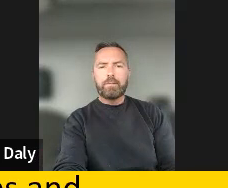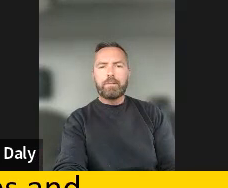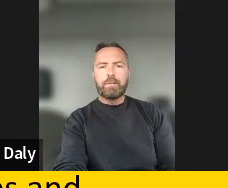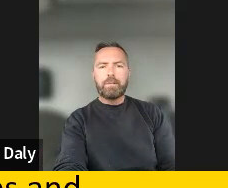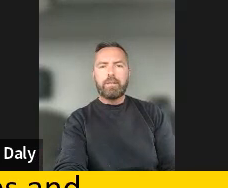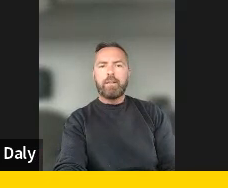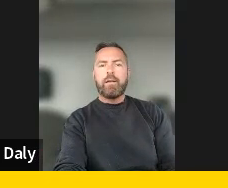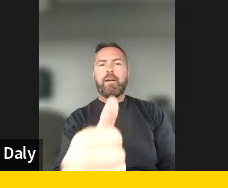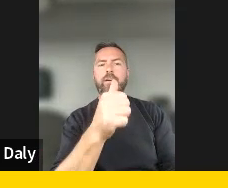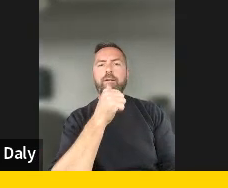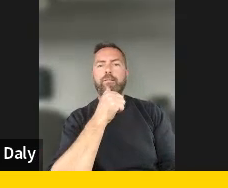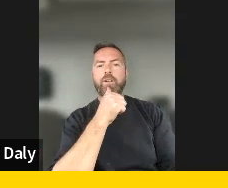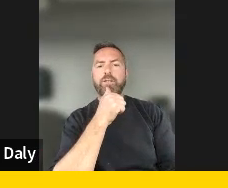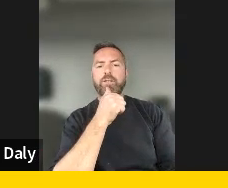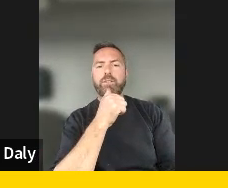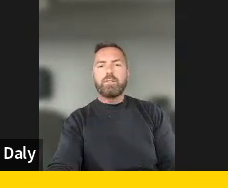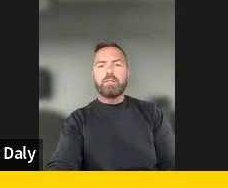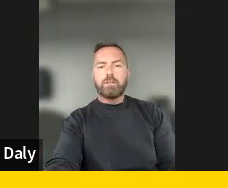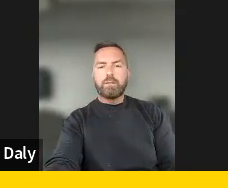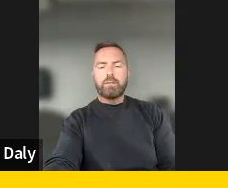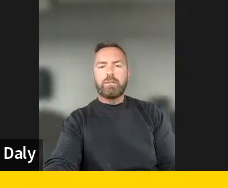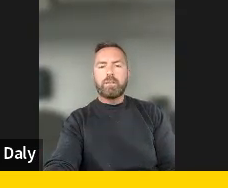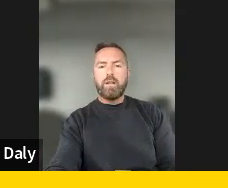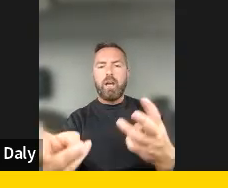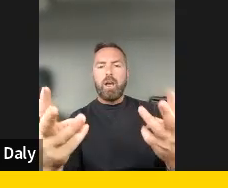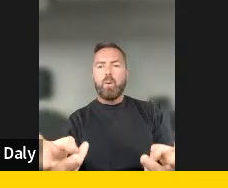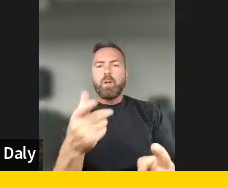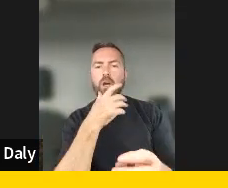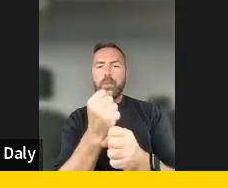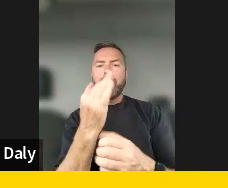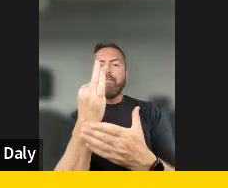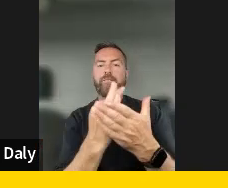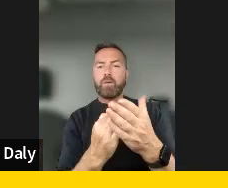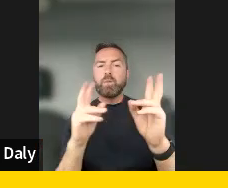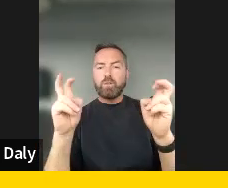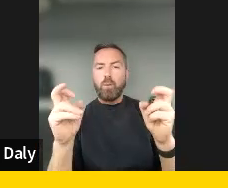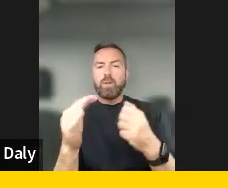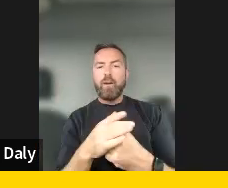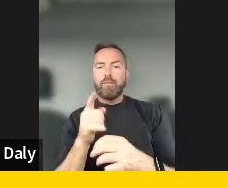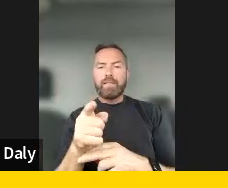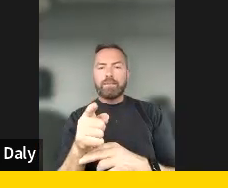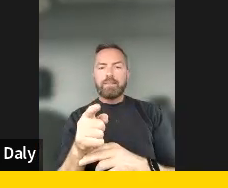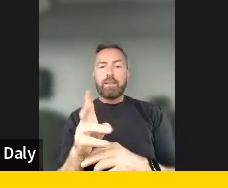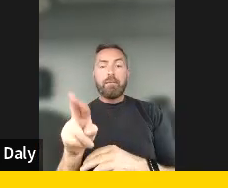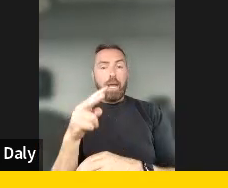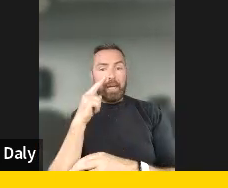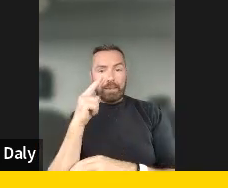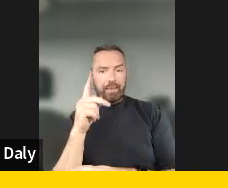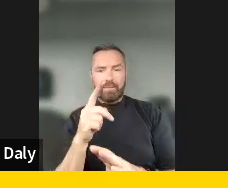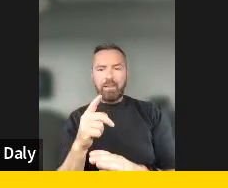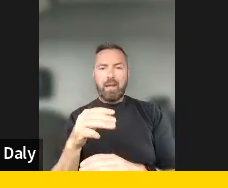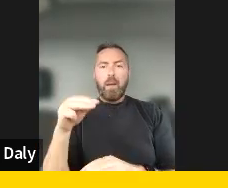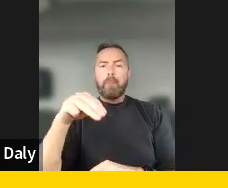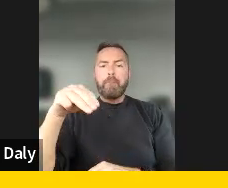I would like to go through a few of the terminology. So as you can see here, I won't go